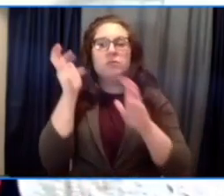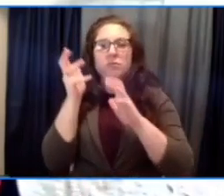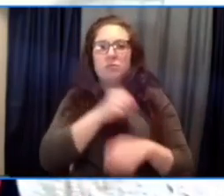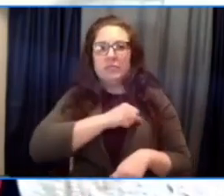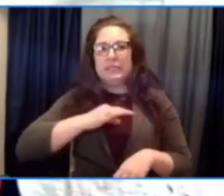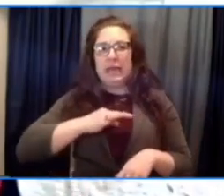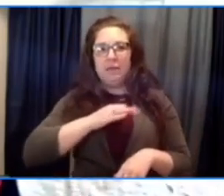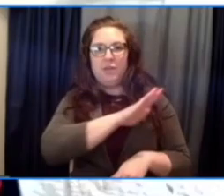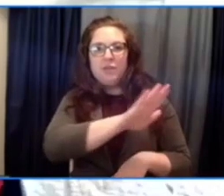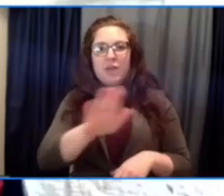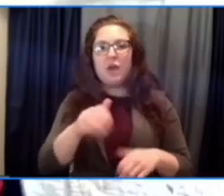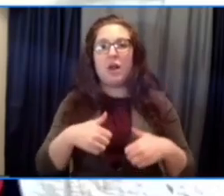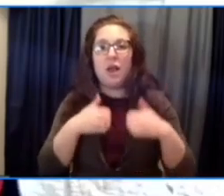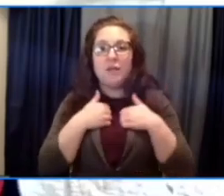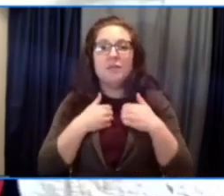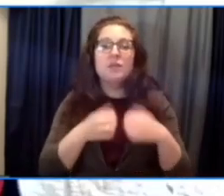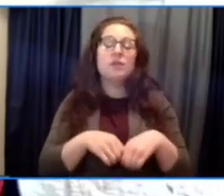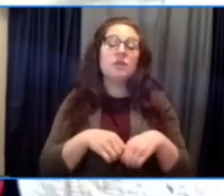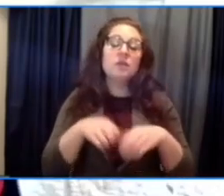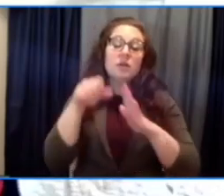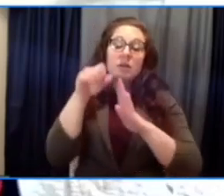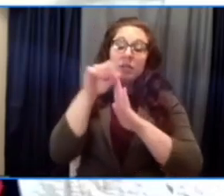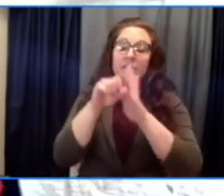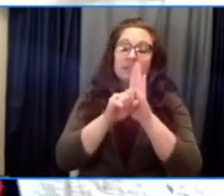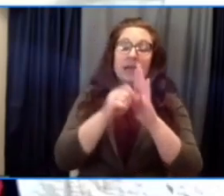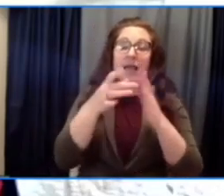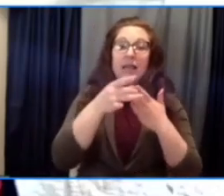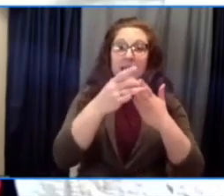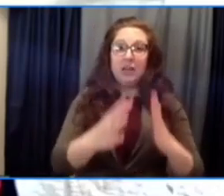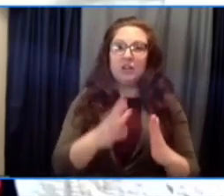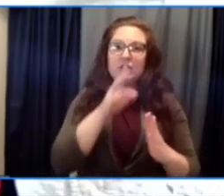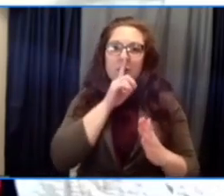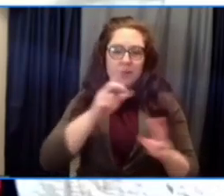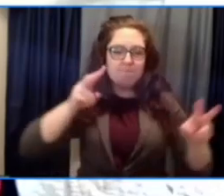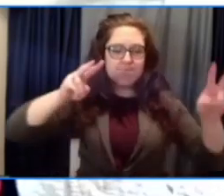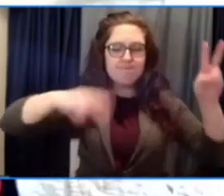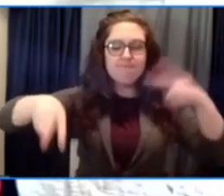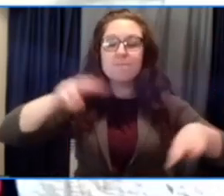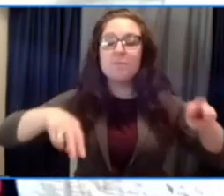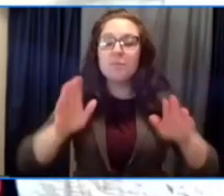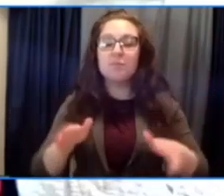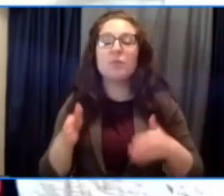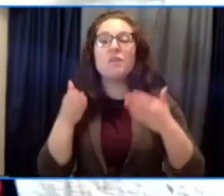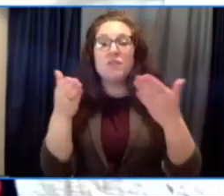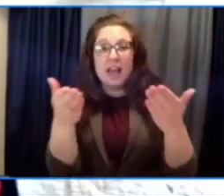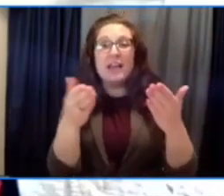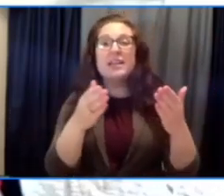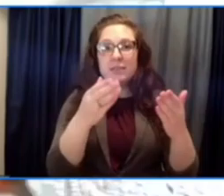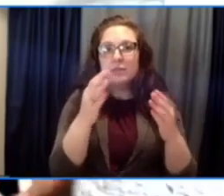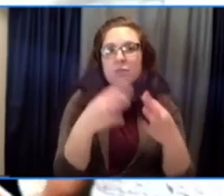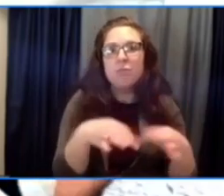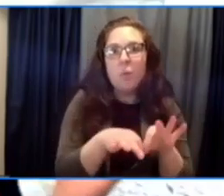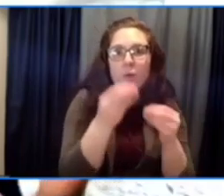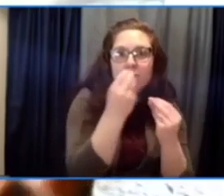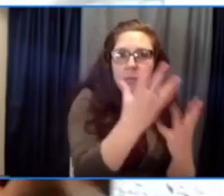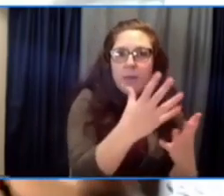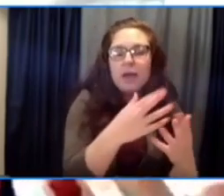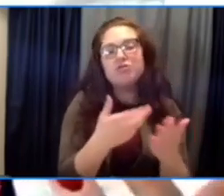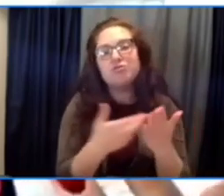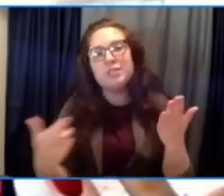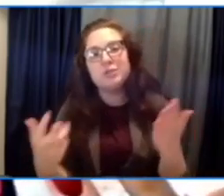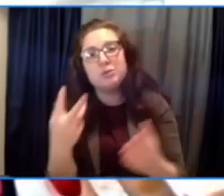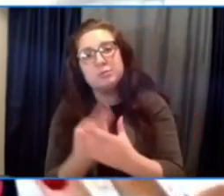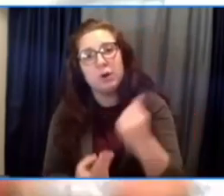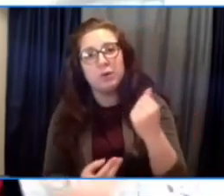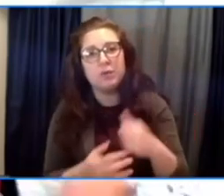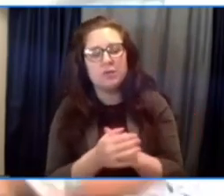assessed the needs of our people and pivoted accordingly, providing vital information and resources through their communities. Much of this work was